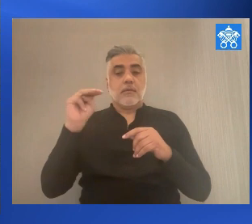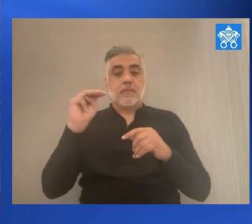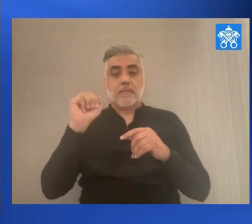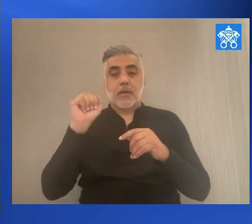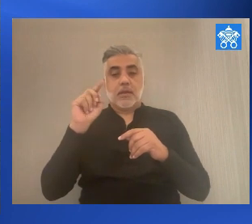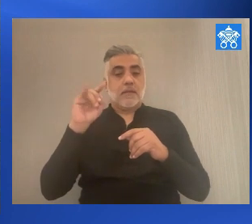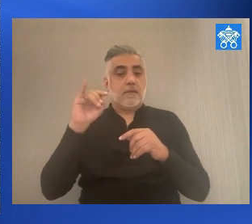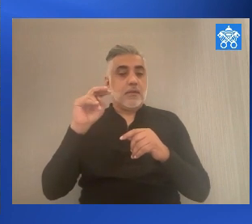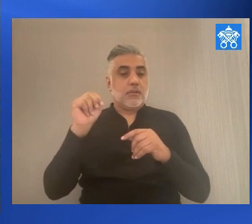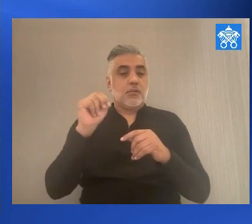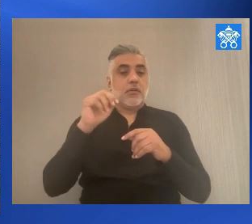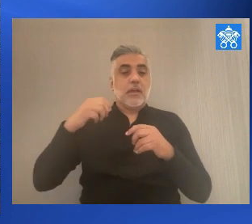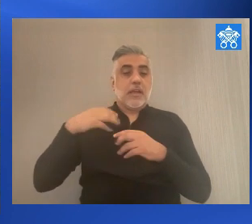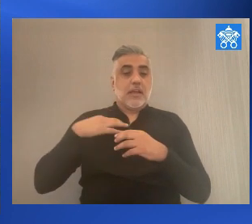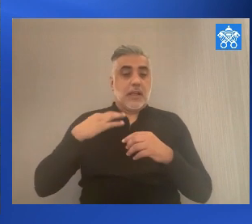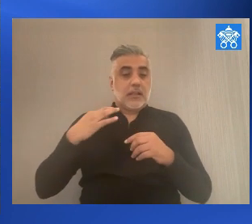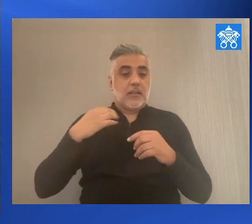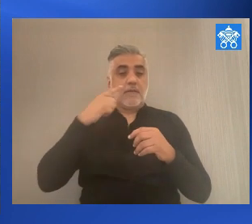the